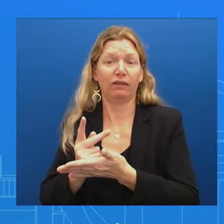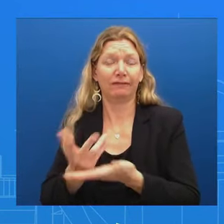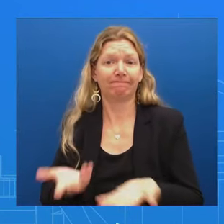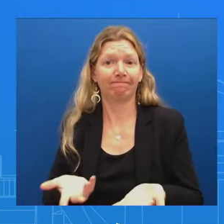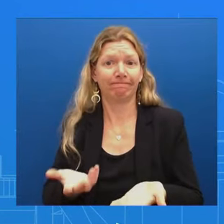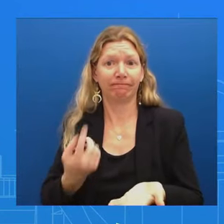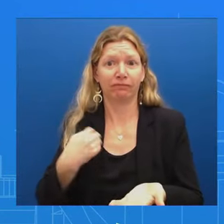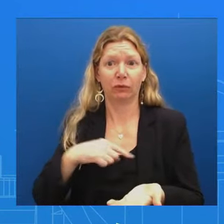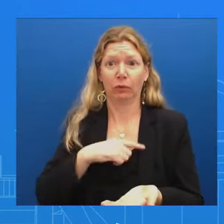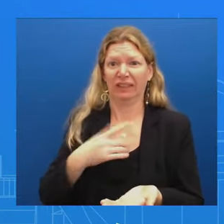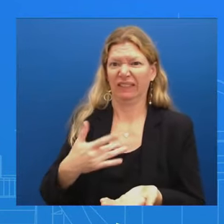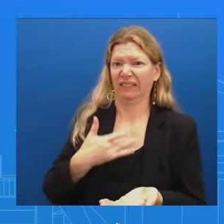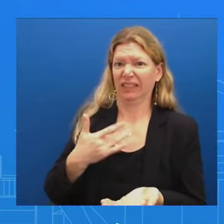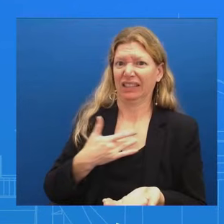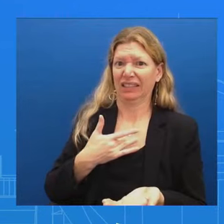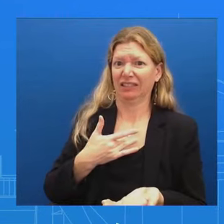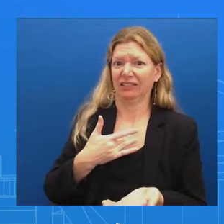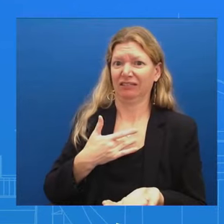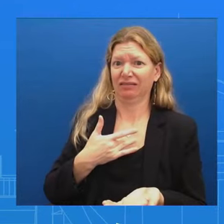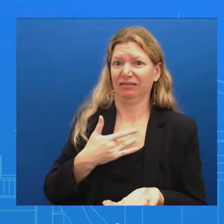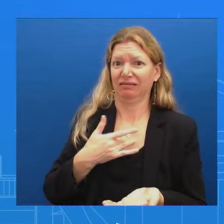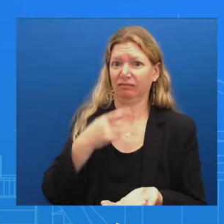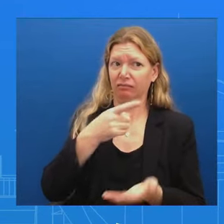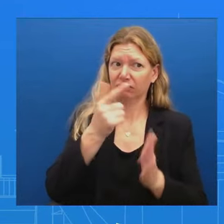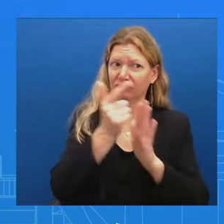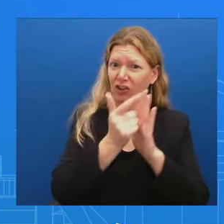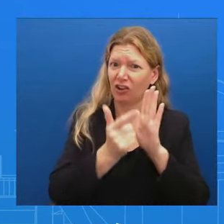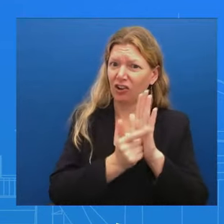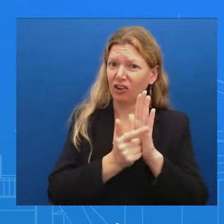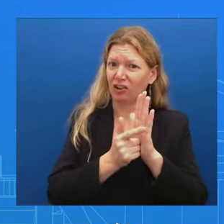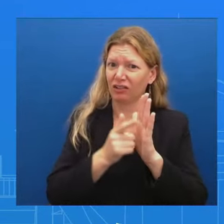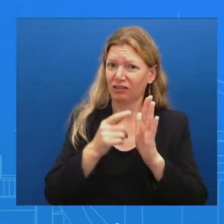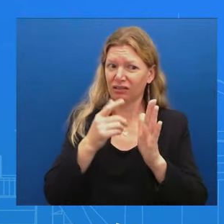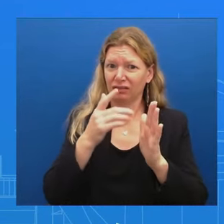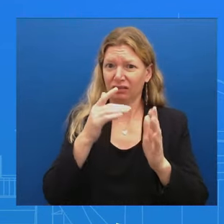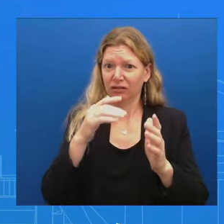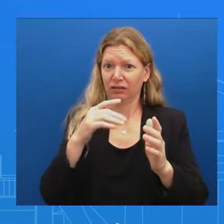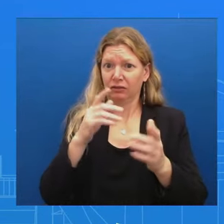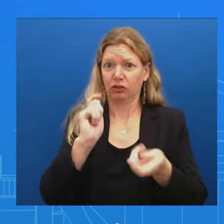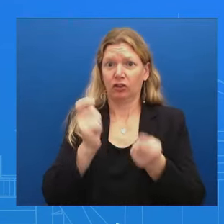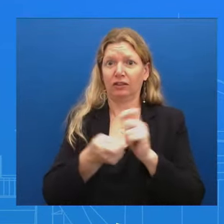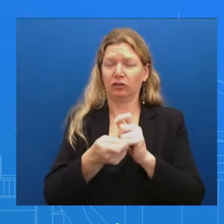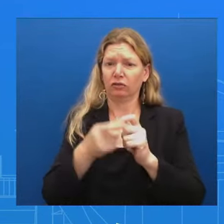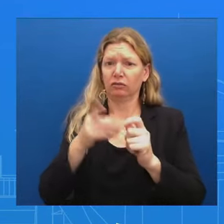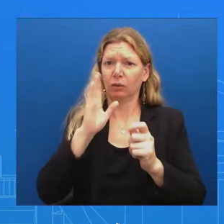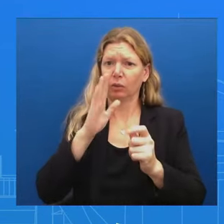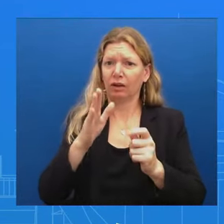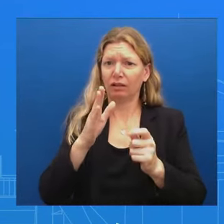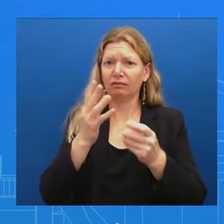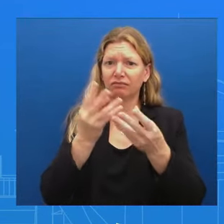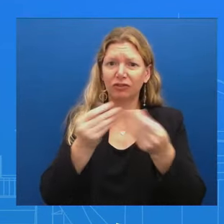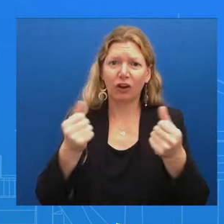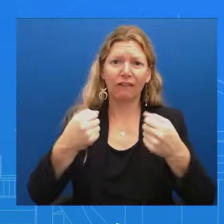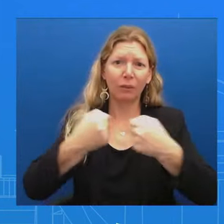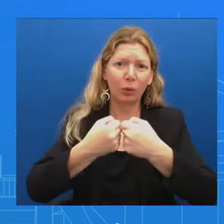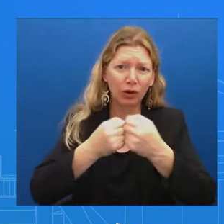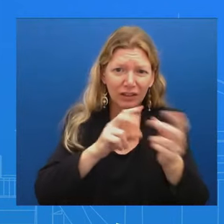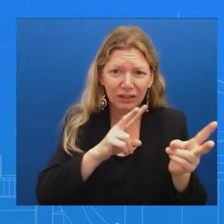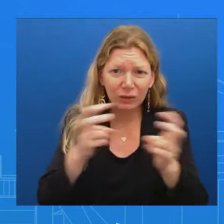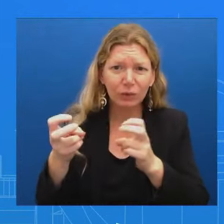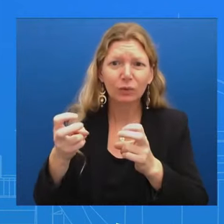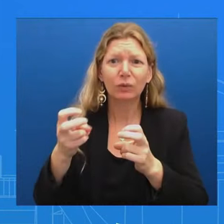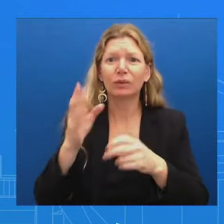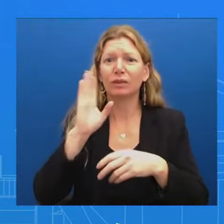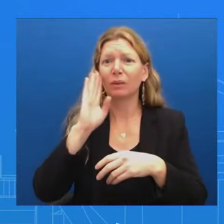it relates to the border, the challenges at the border, and also immigration So we are in constant communication The team here, the Office of Ledge Affairs